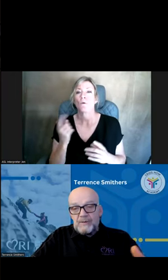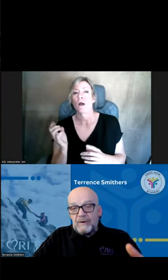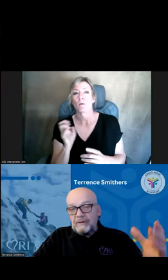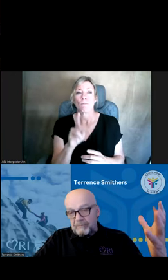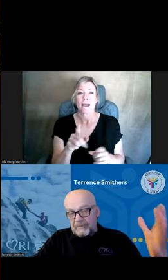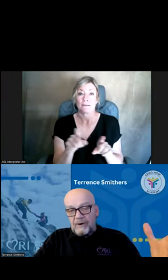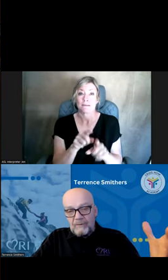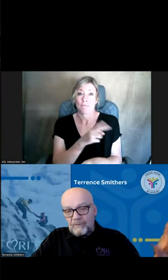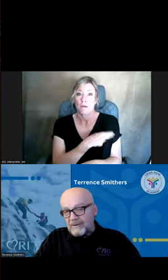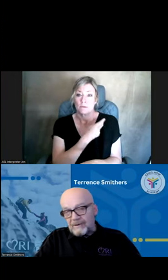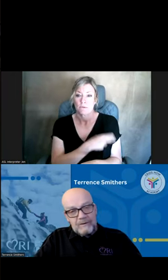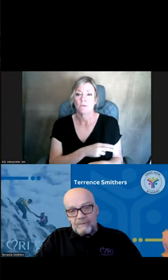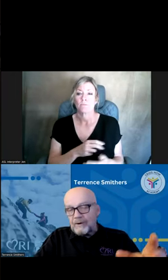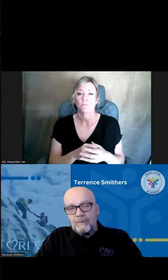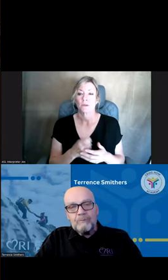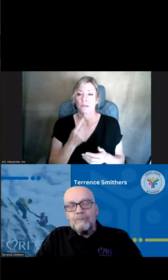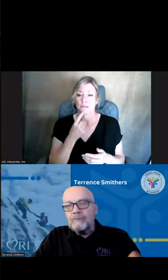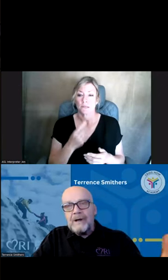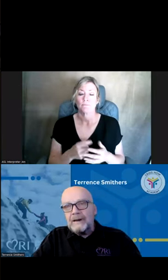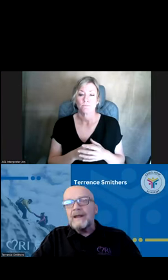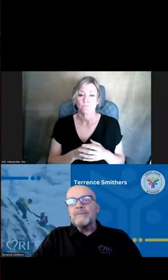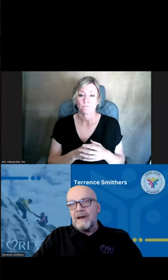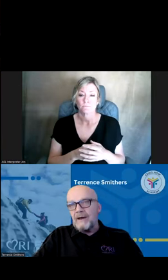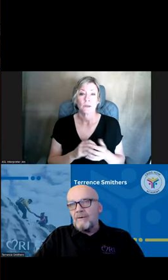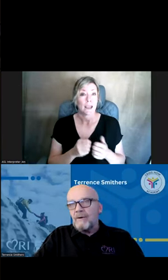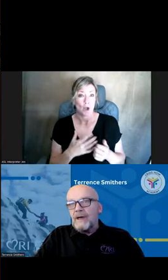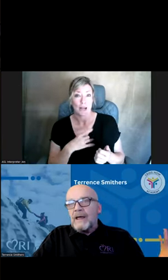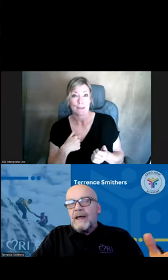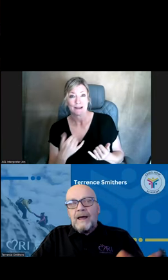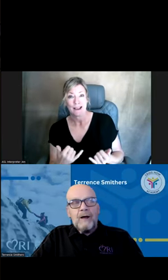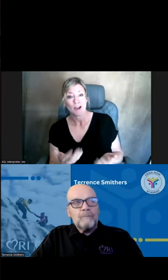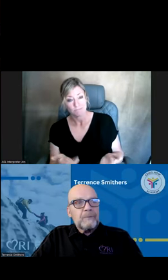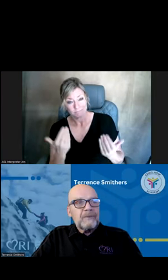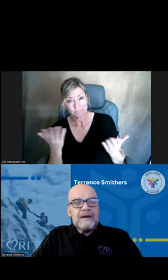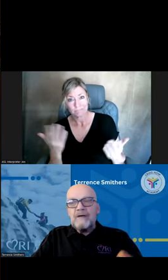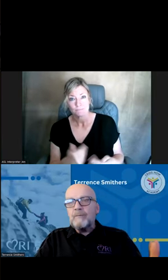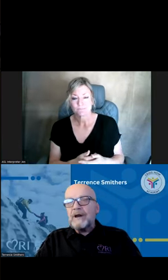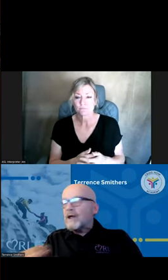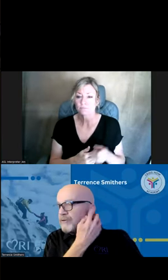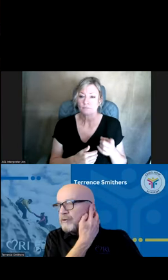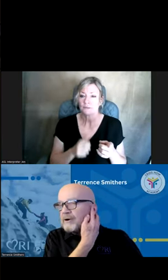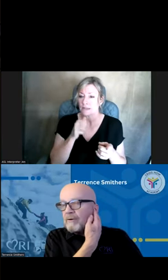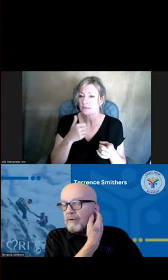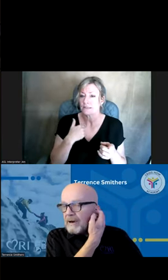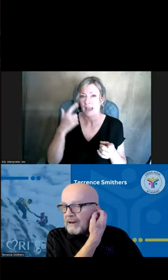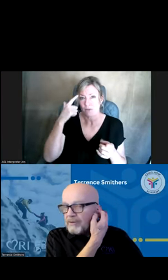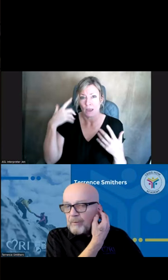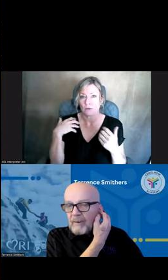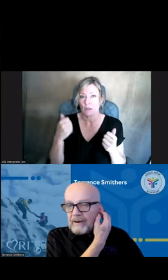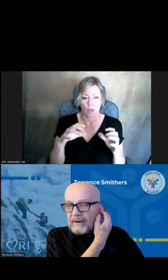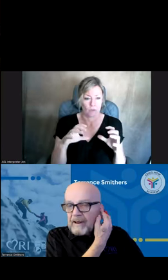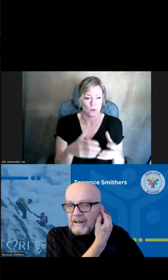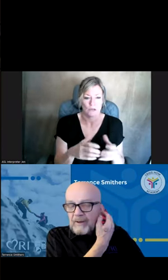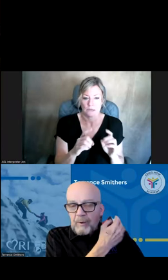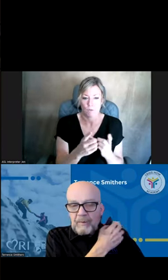same hospital and, you know, said, you know, how do you like me now? They didn't have a mental health unit or a mental health